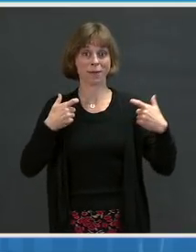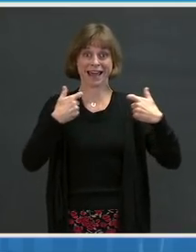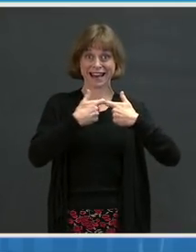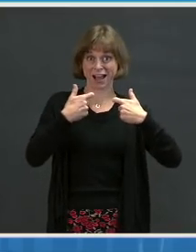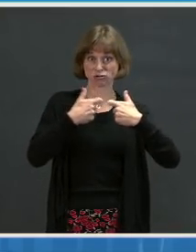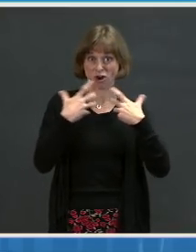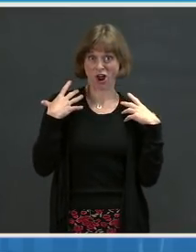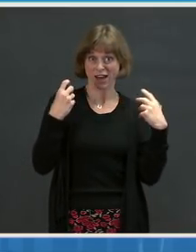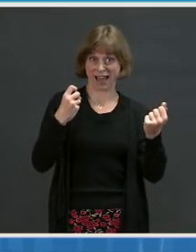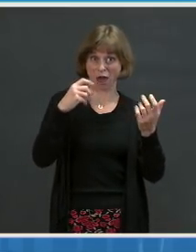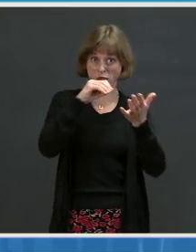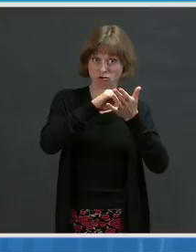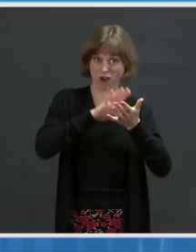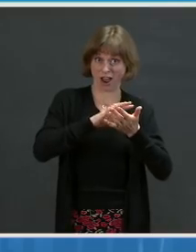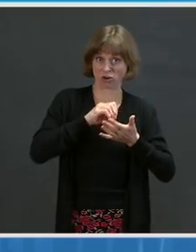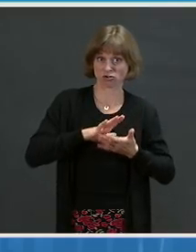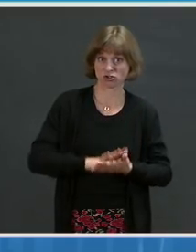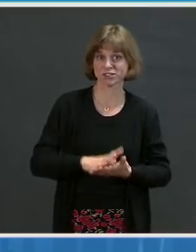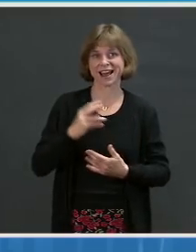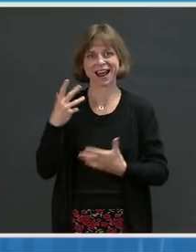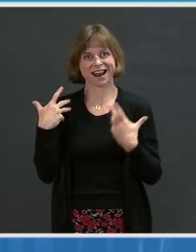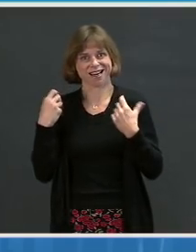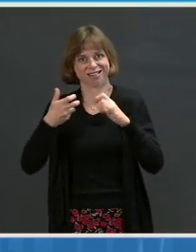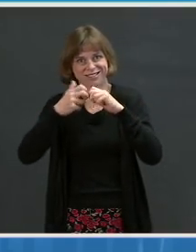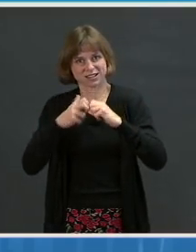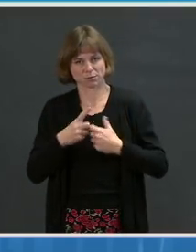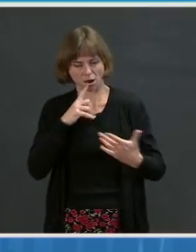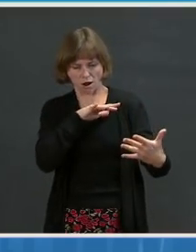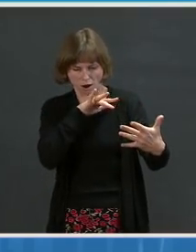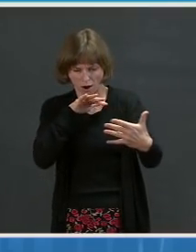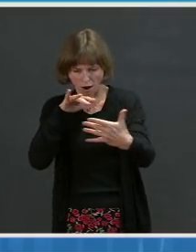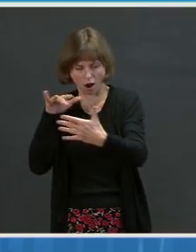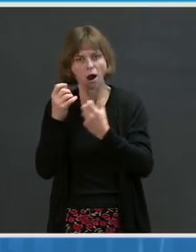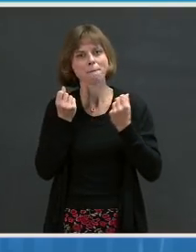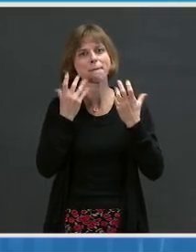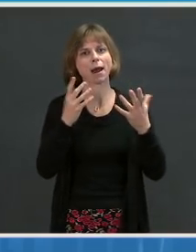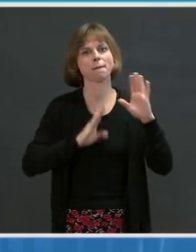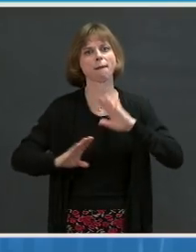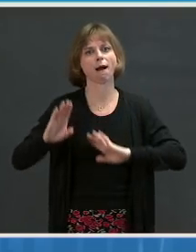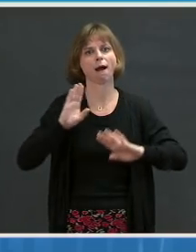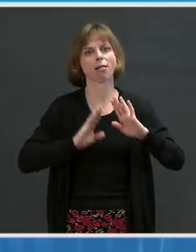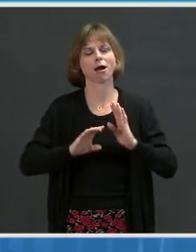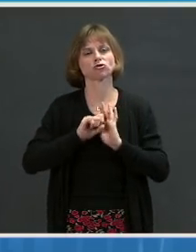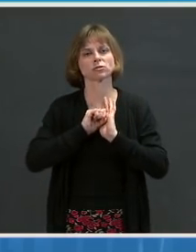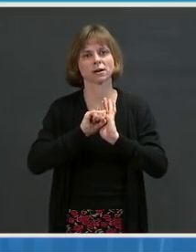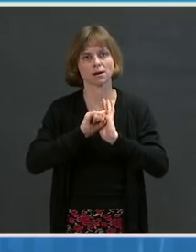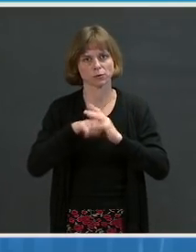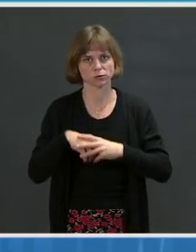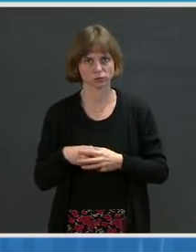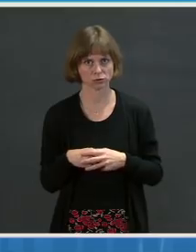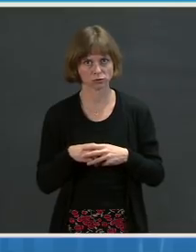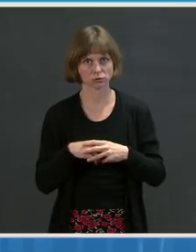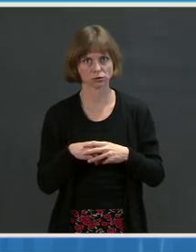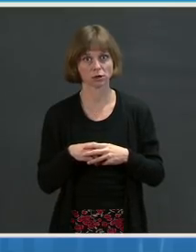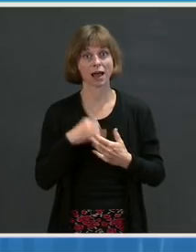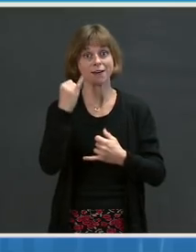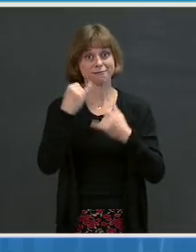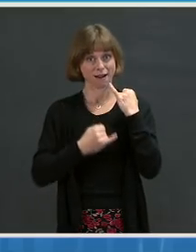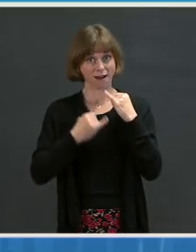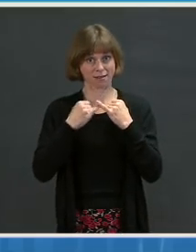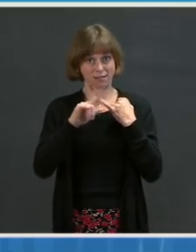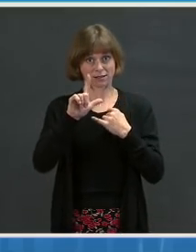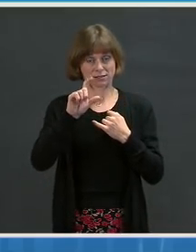and health symptoms, and they'll be studying a number of biological specimens. And finally, on the last slide,